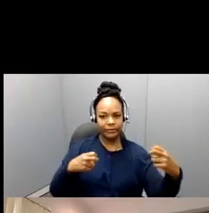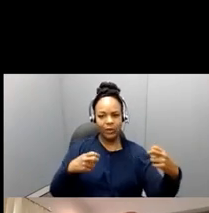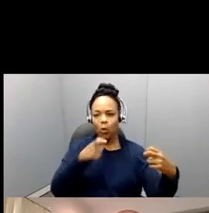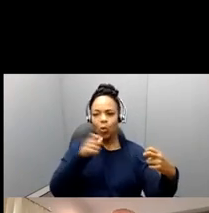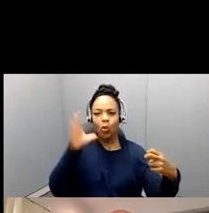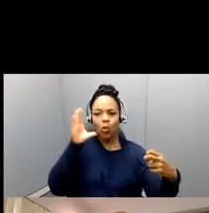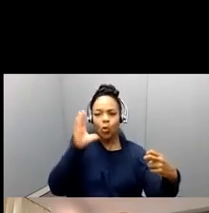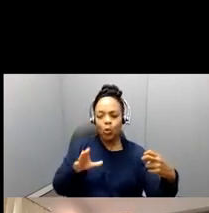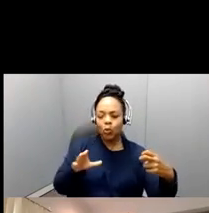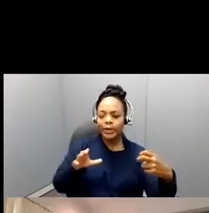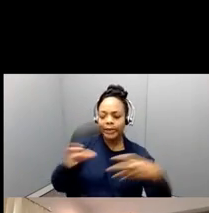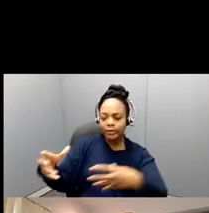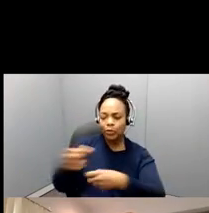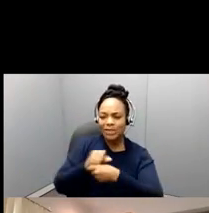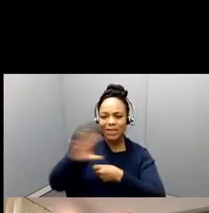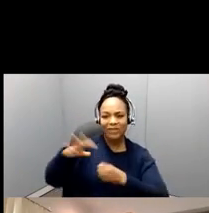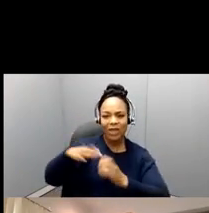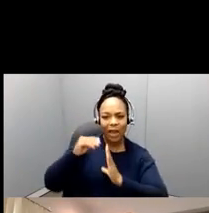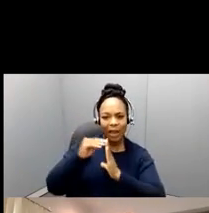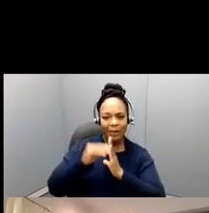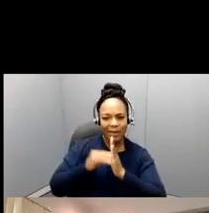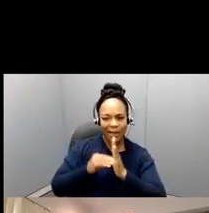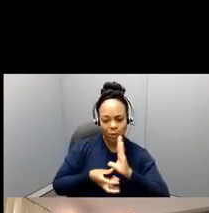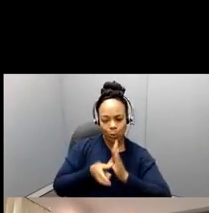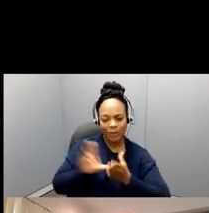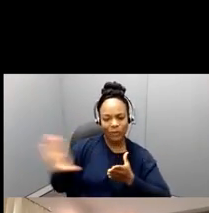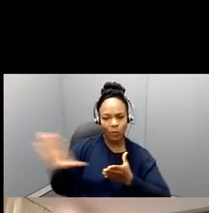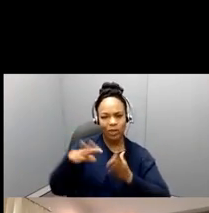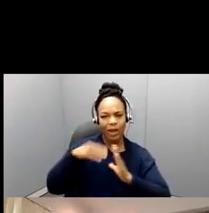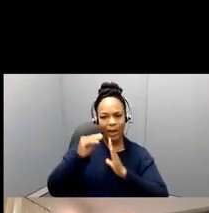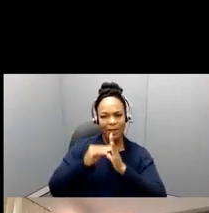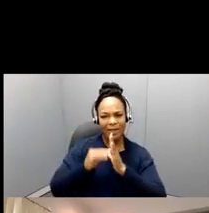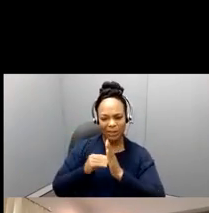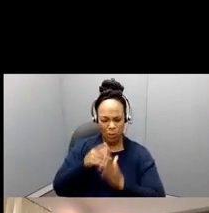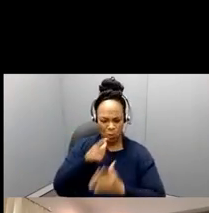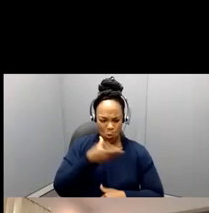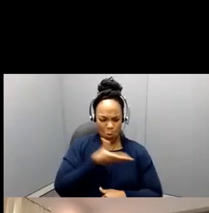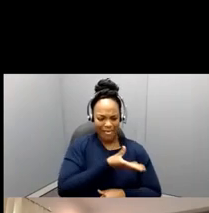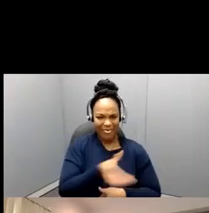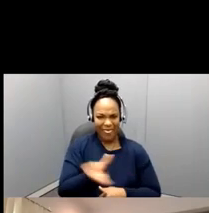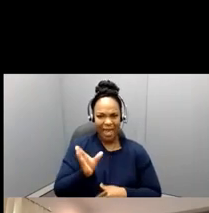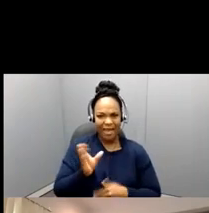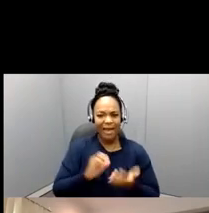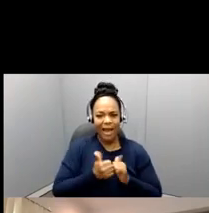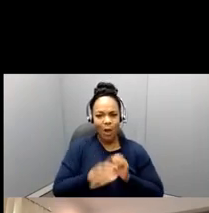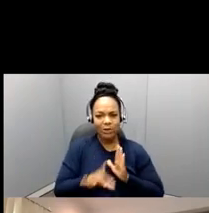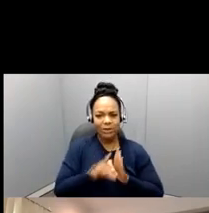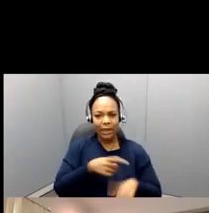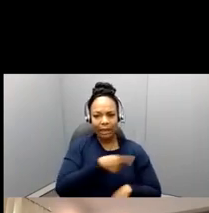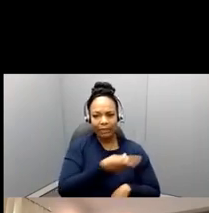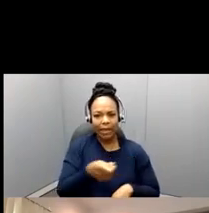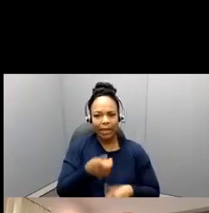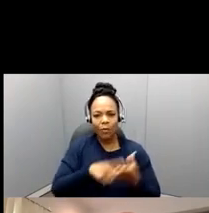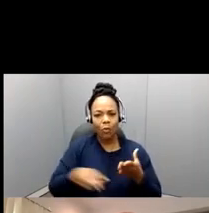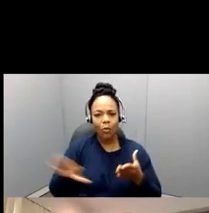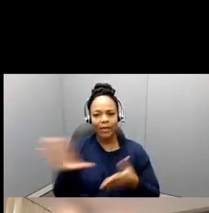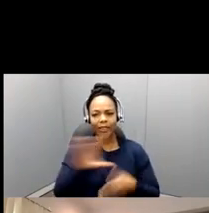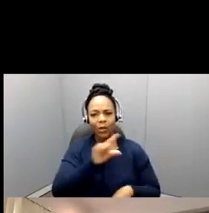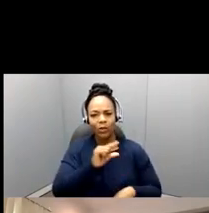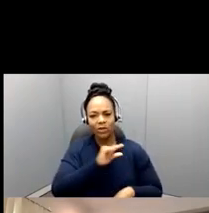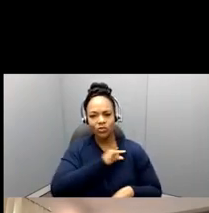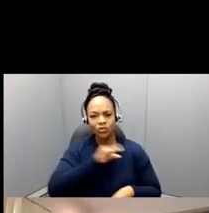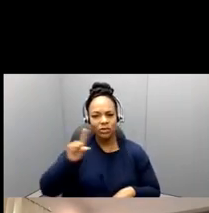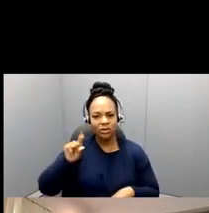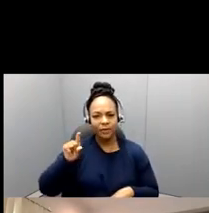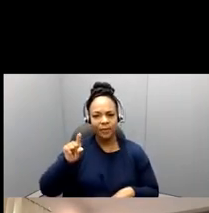applications, um, how are they selected, and what are their credentials? And that, now, so there is the AERA